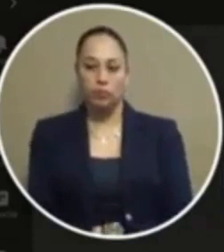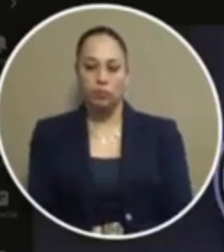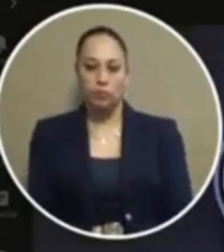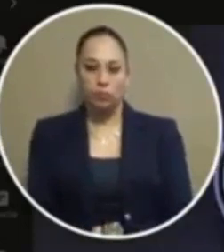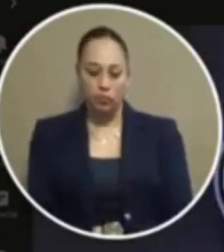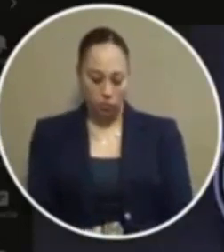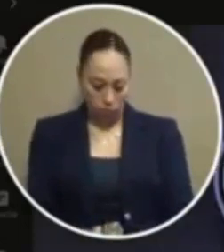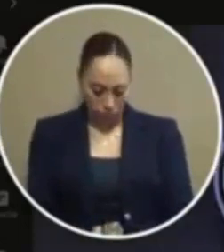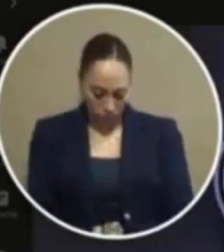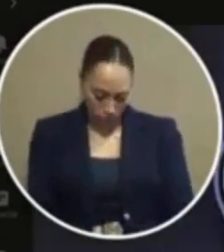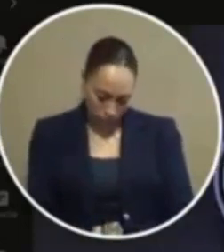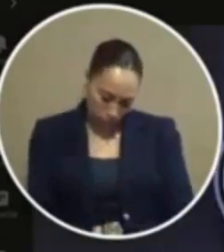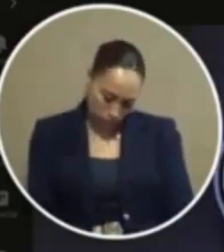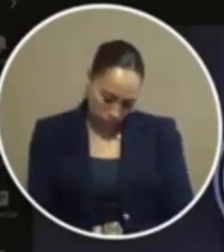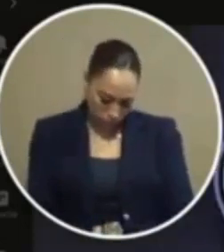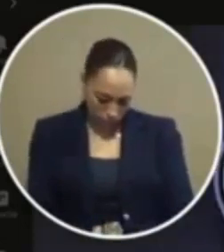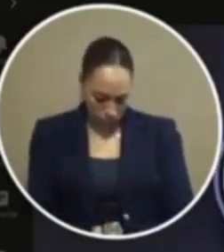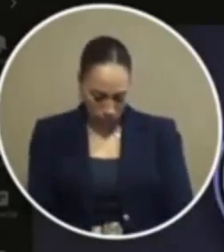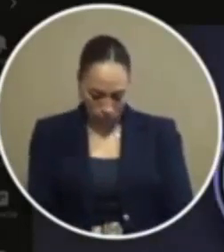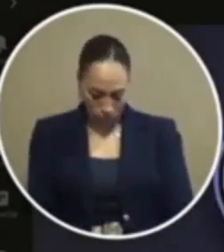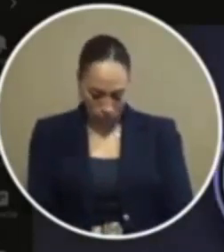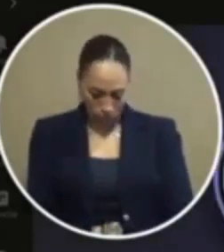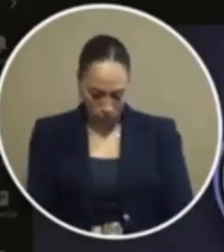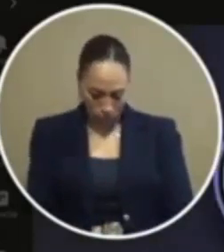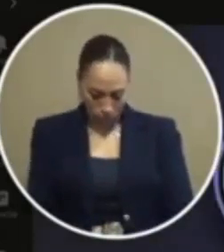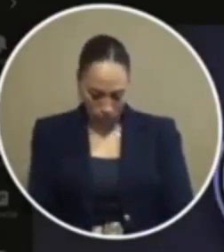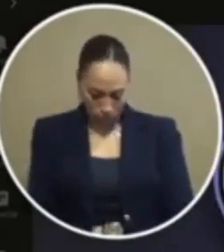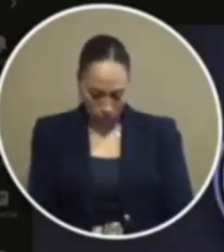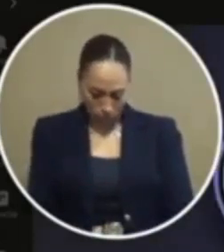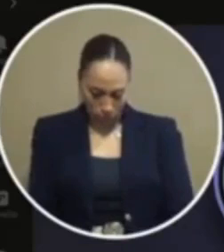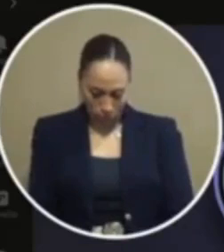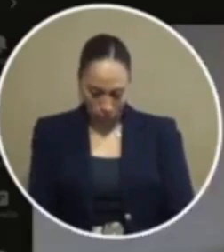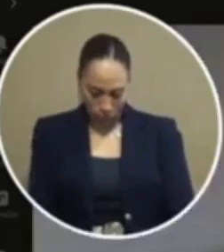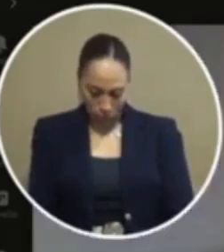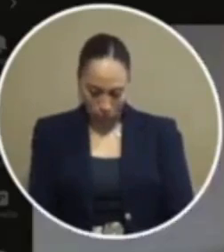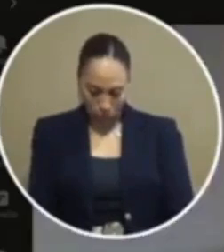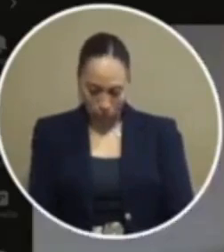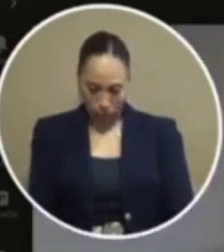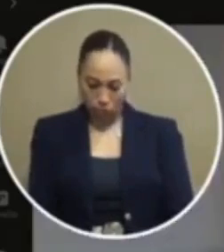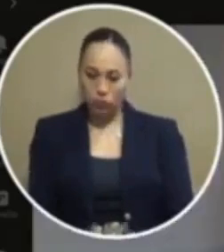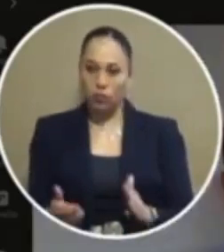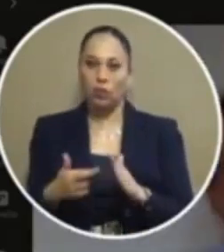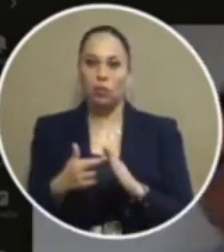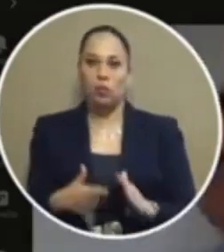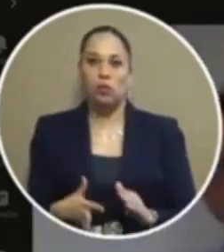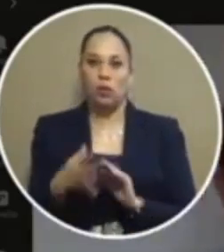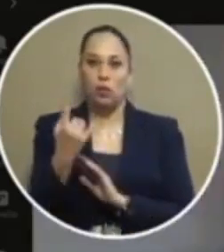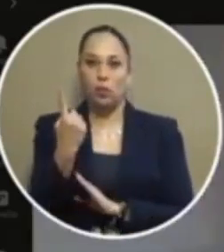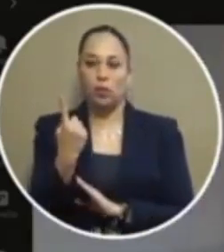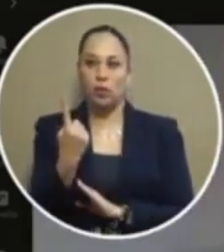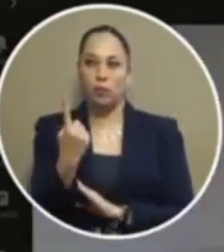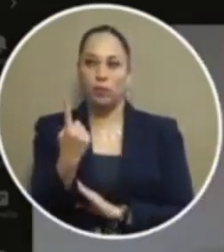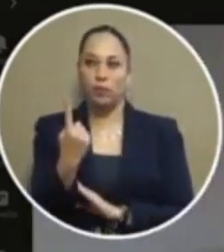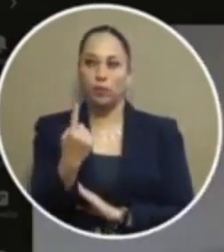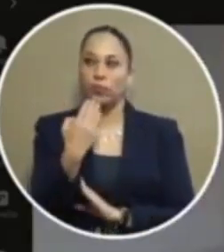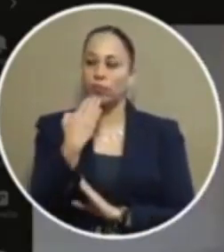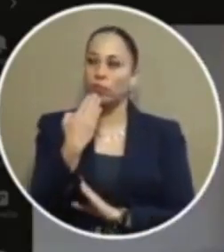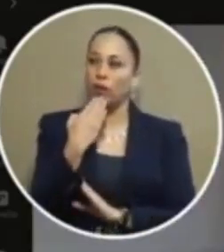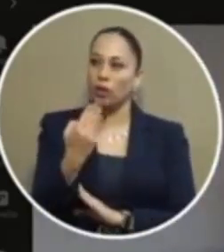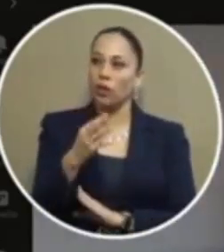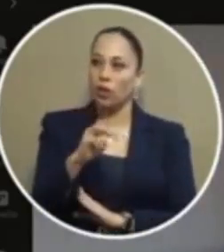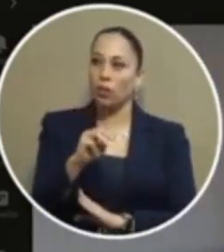represent schwarzbein thank you mayor